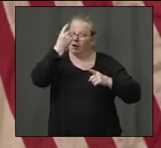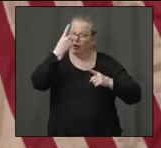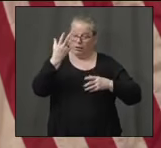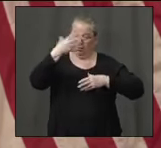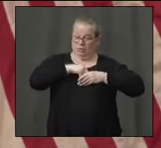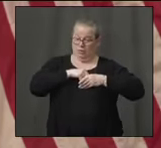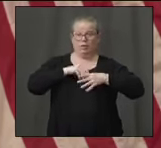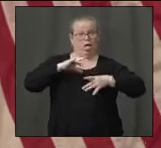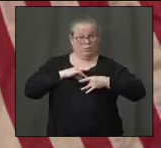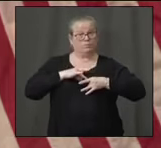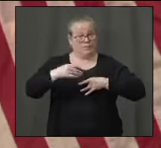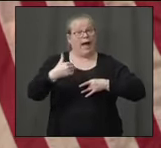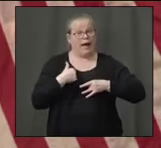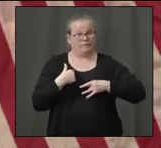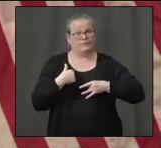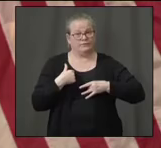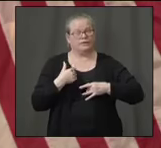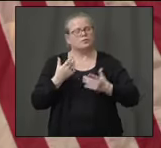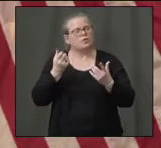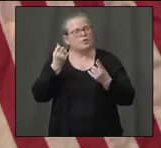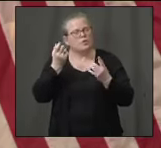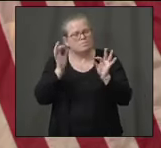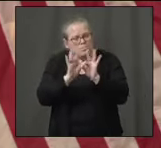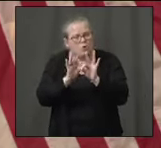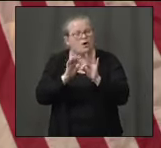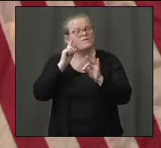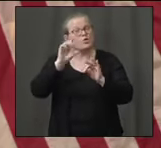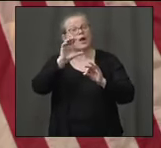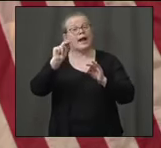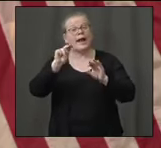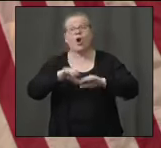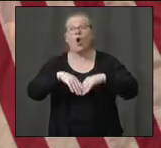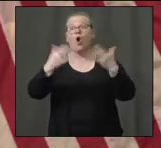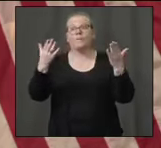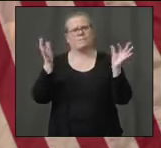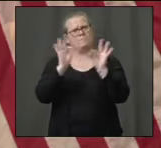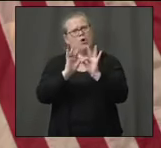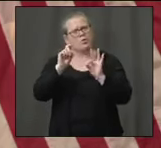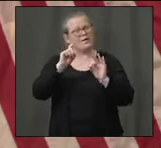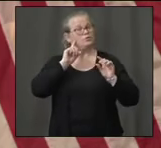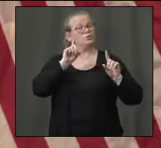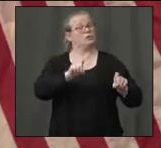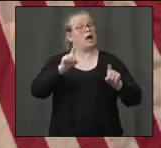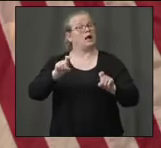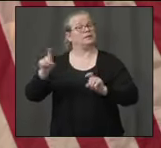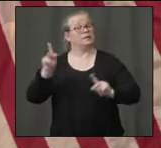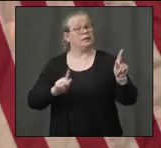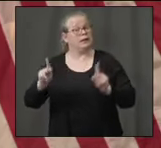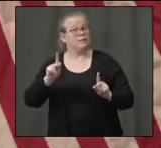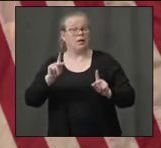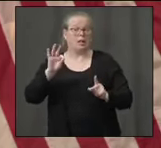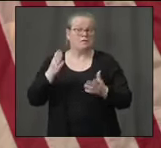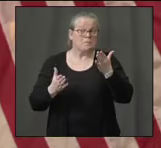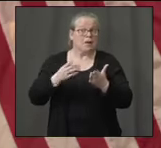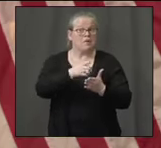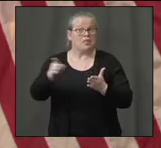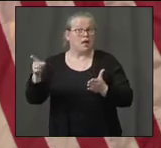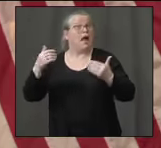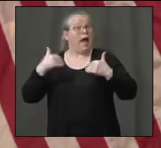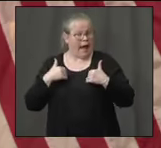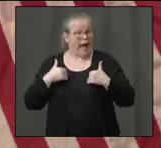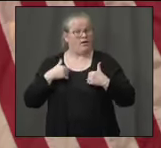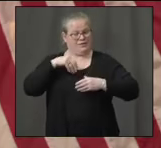is to be able to test for individuals to see, for the broad population, if they're expressing some of these antibodies. And these antibodies